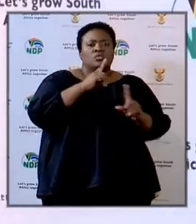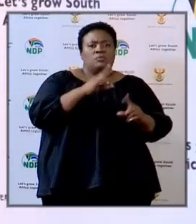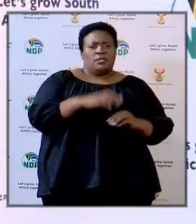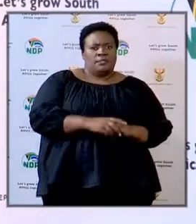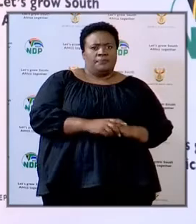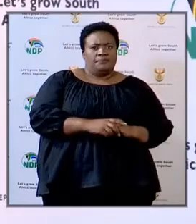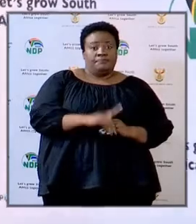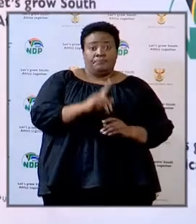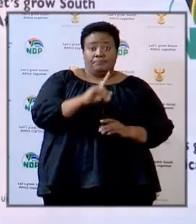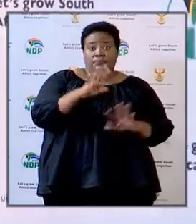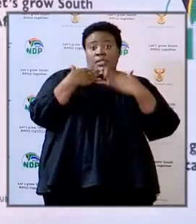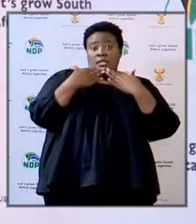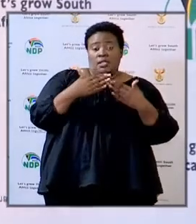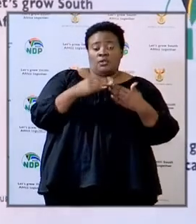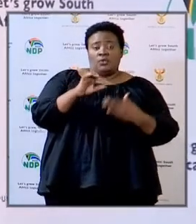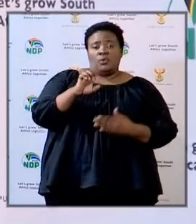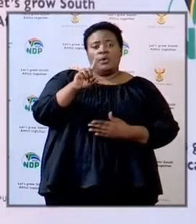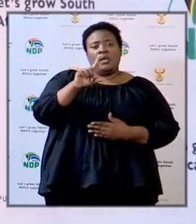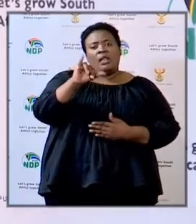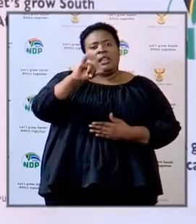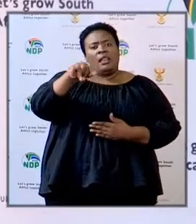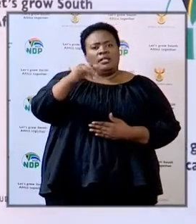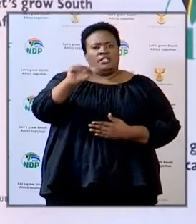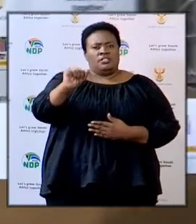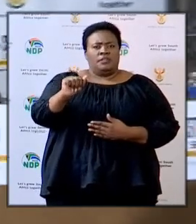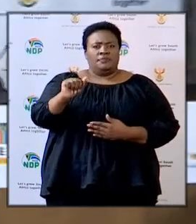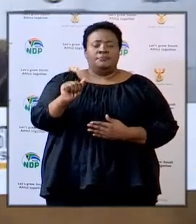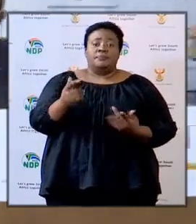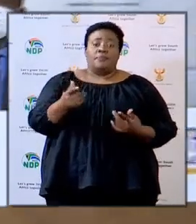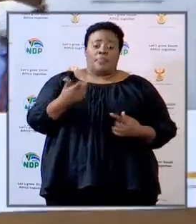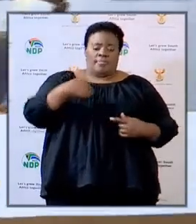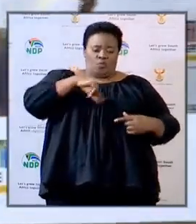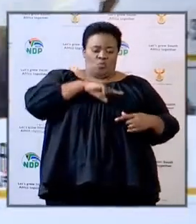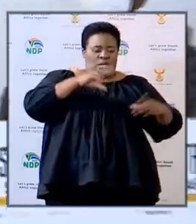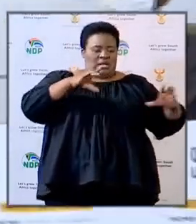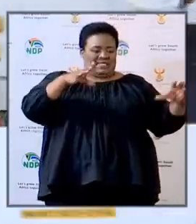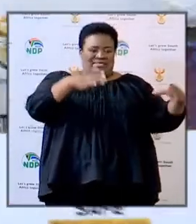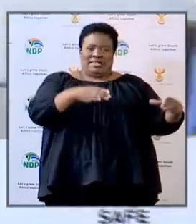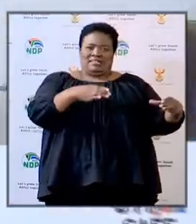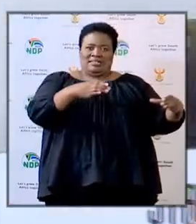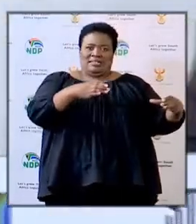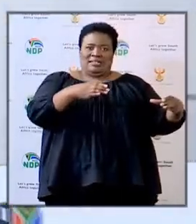you very much for us as a sector